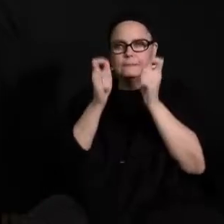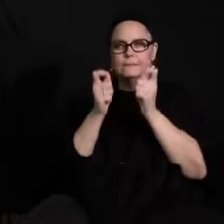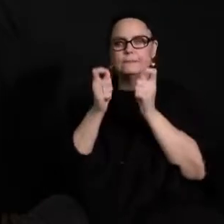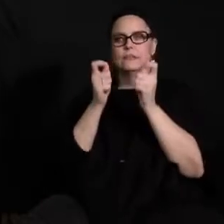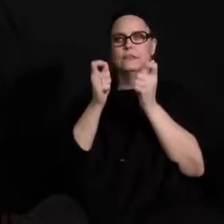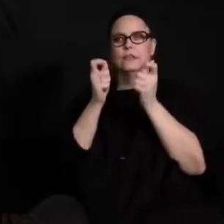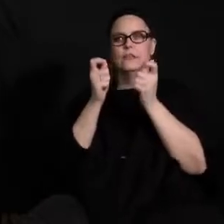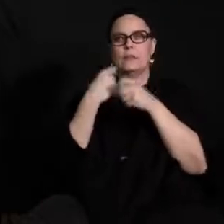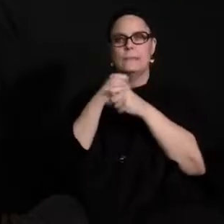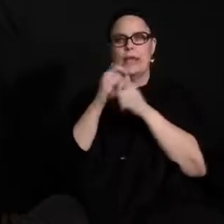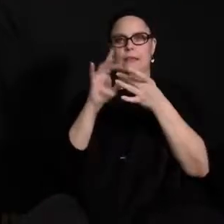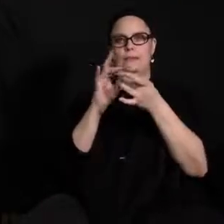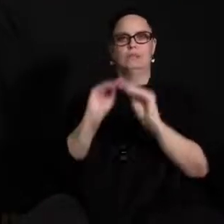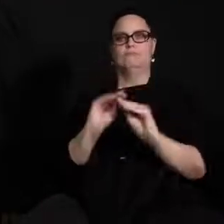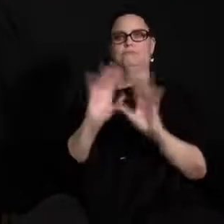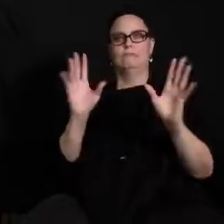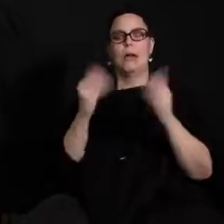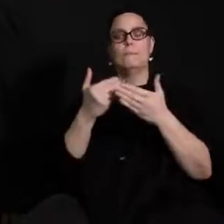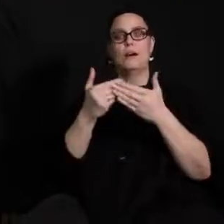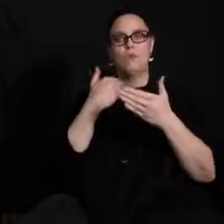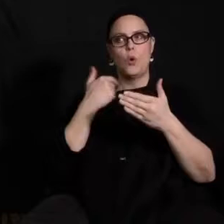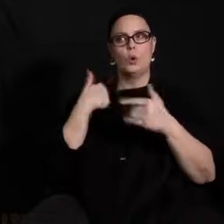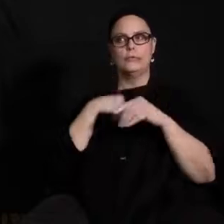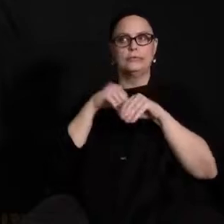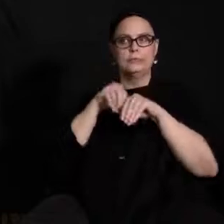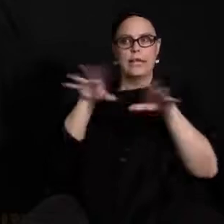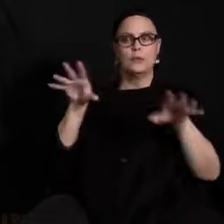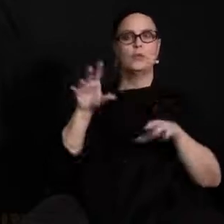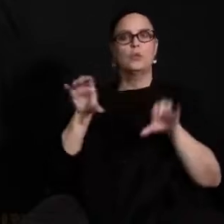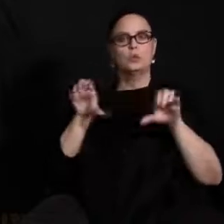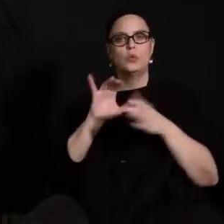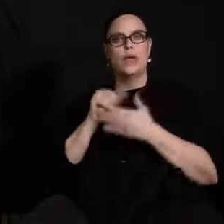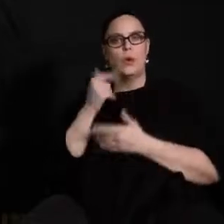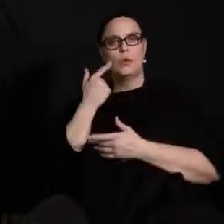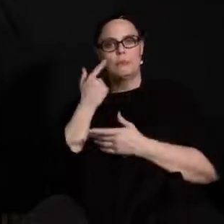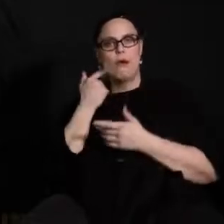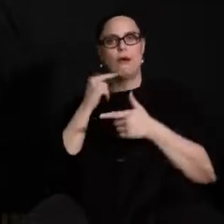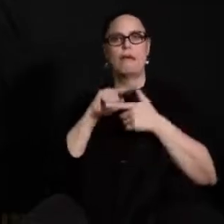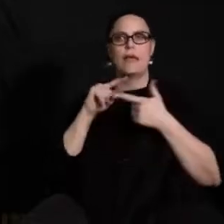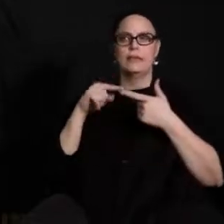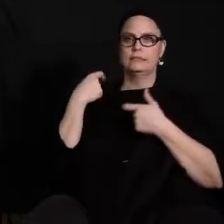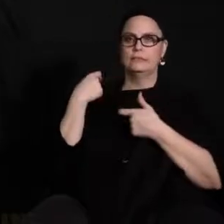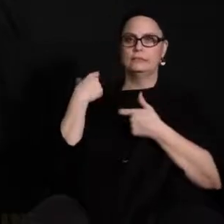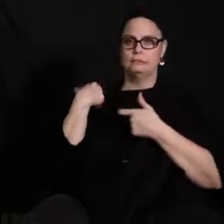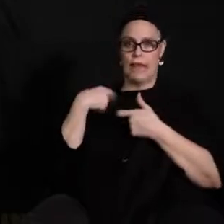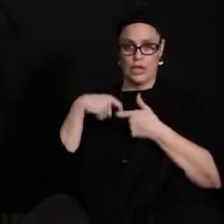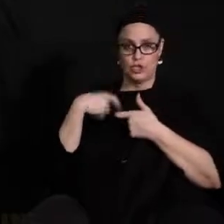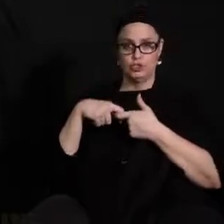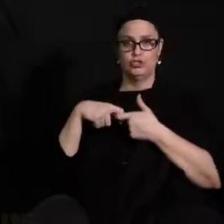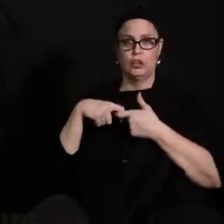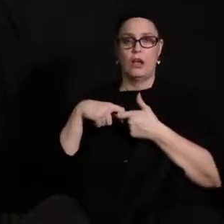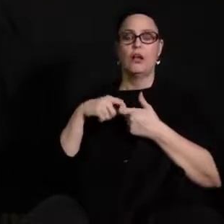um we do that with um with mong and spanish here at ames are the primary languages we have at the building